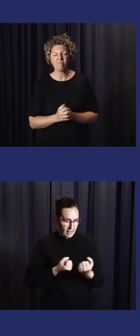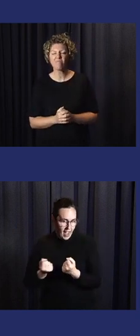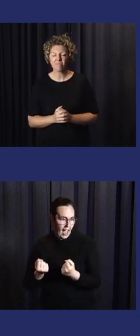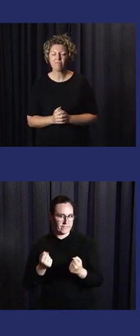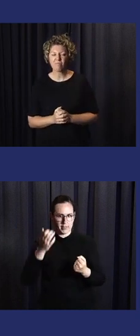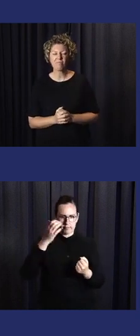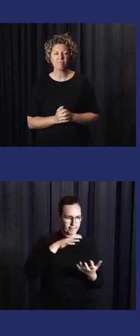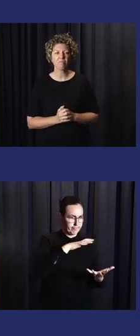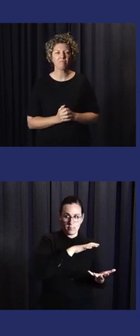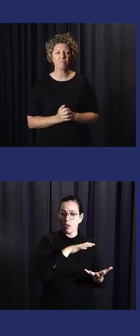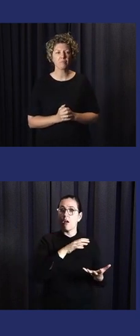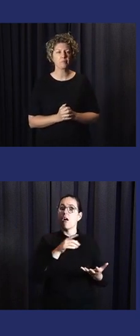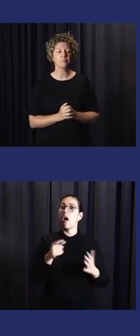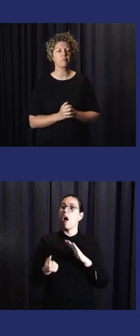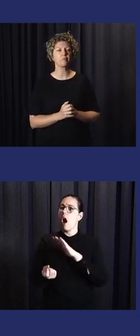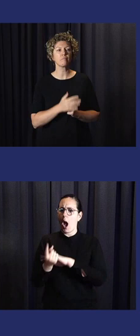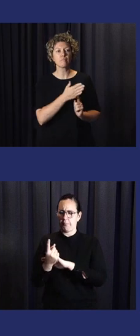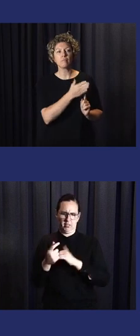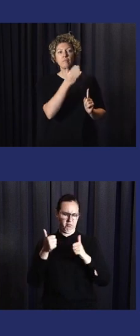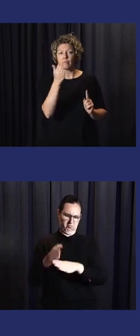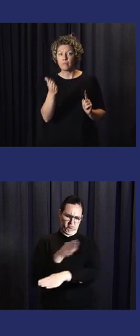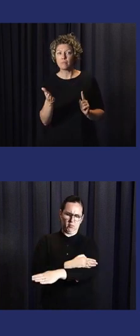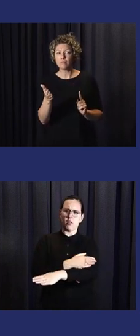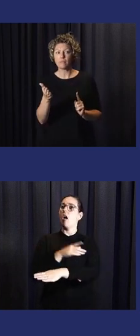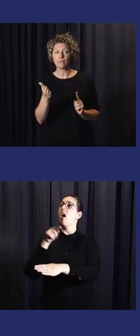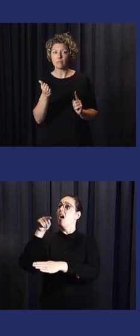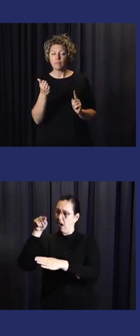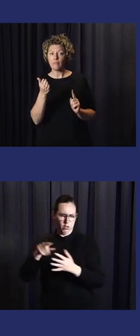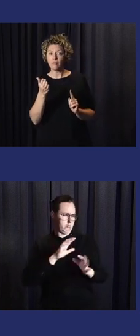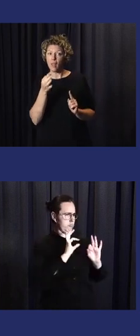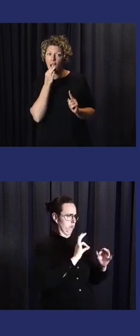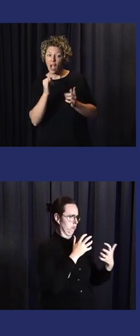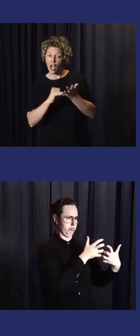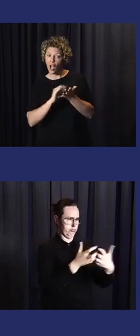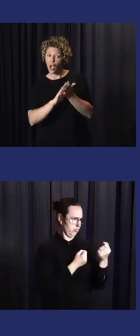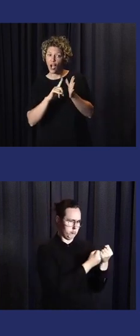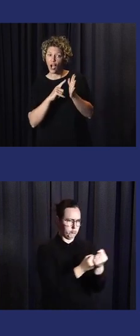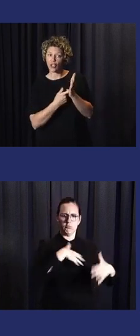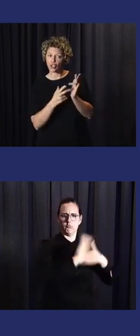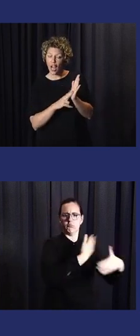sectors, including the enterprise, it is challenging for us. Yeah. Yeah.